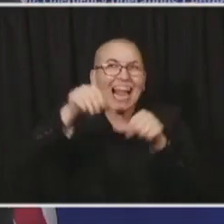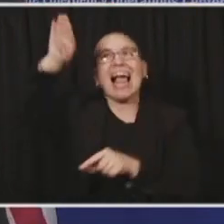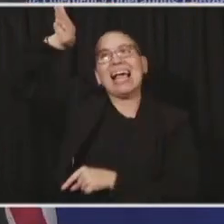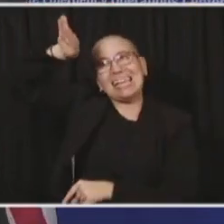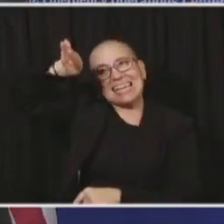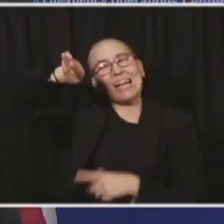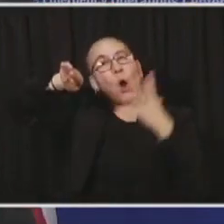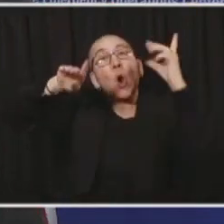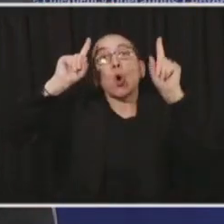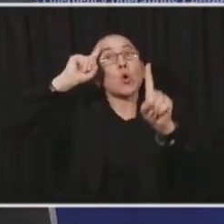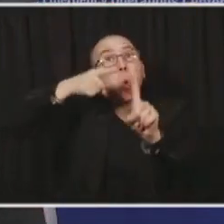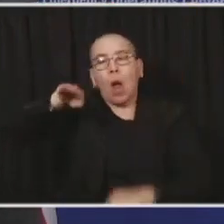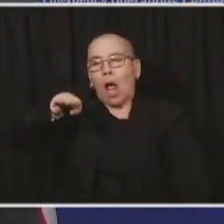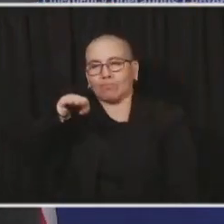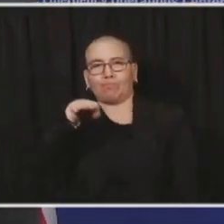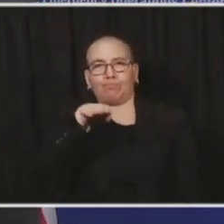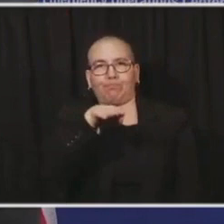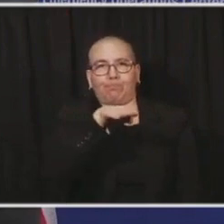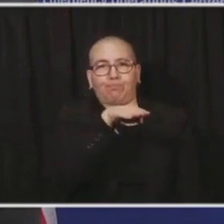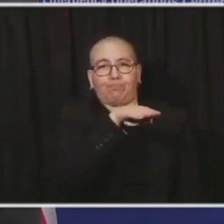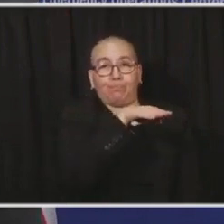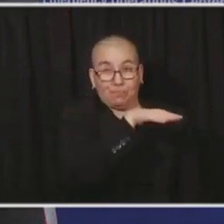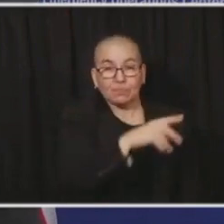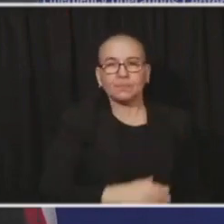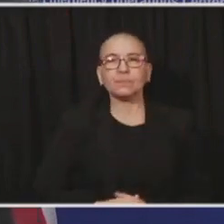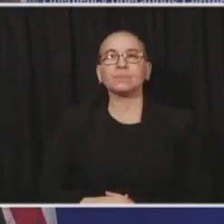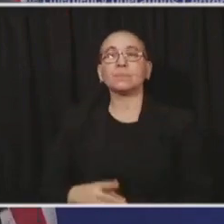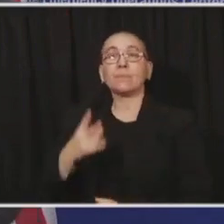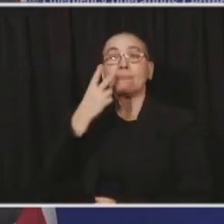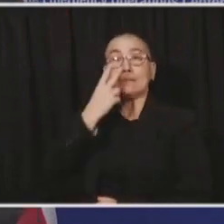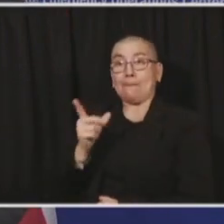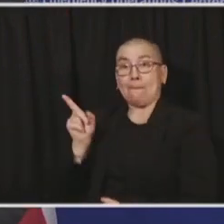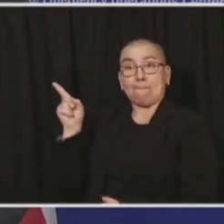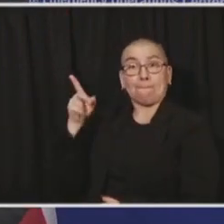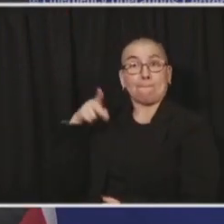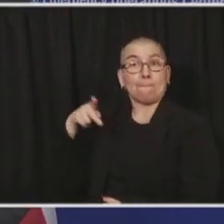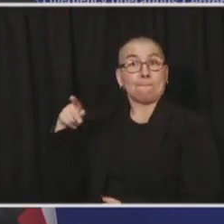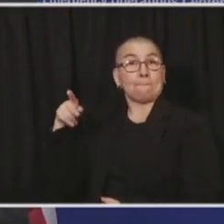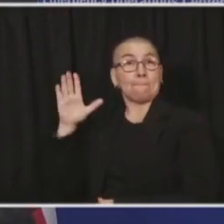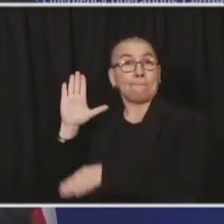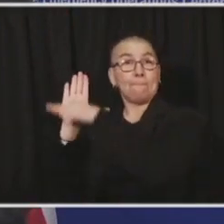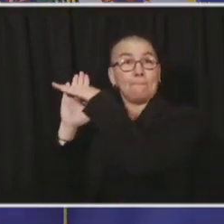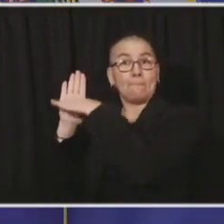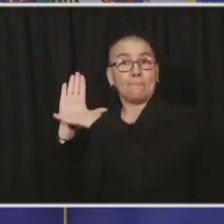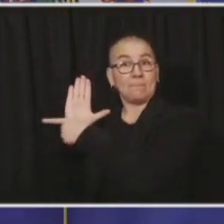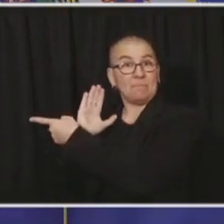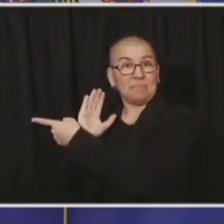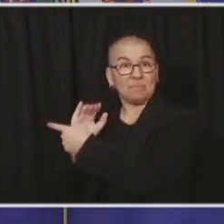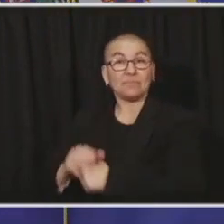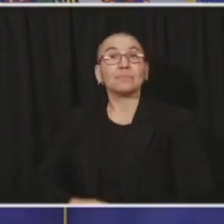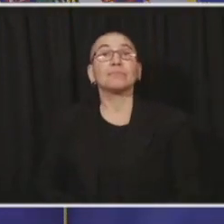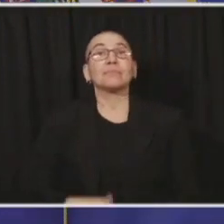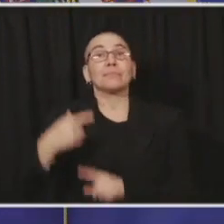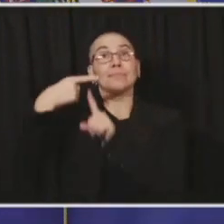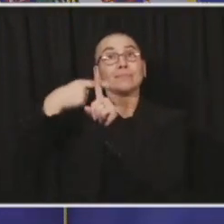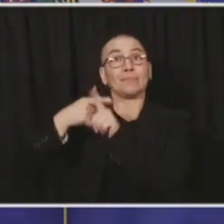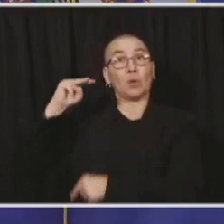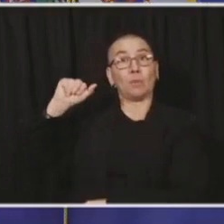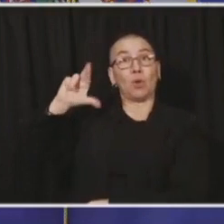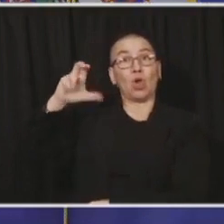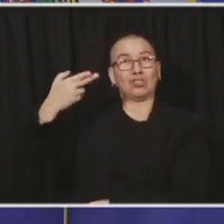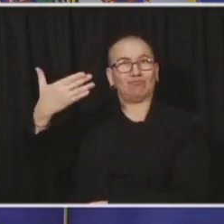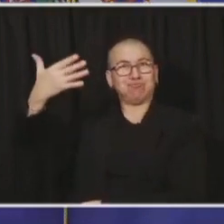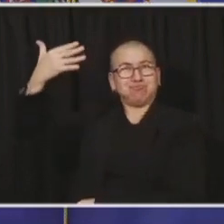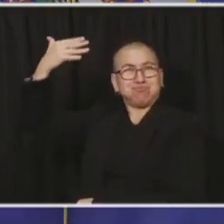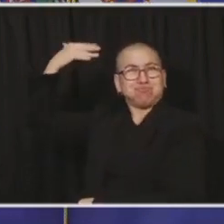So again, going back to March, we asked you to flatten the curve. And I just want to be very candid with folks. I've heard people say this. Well, you keep moving the